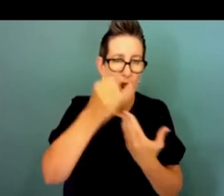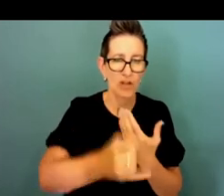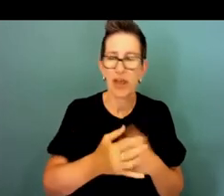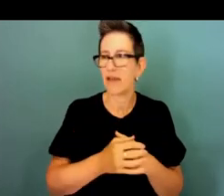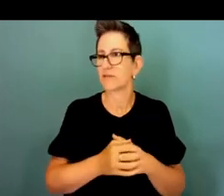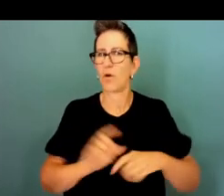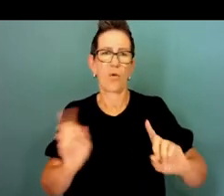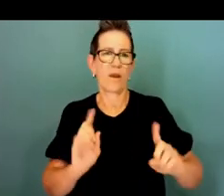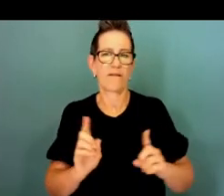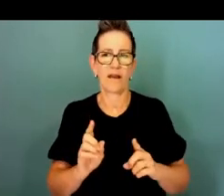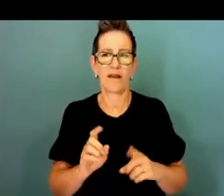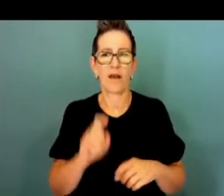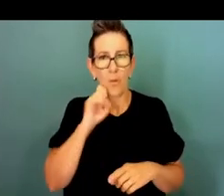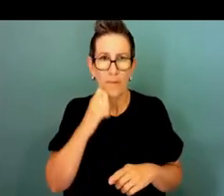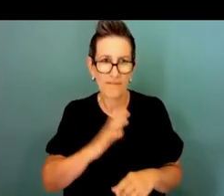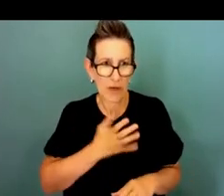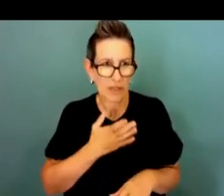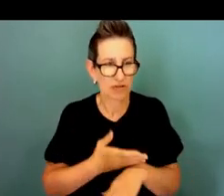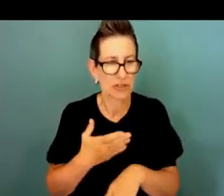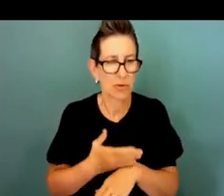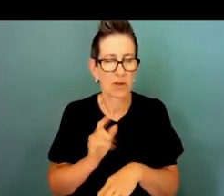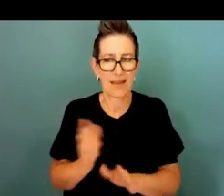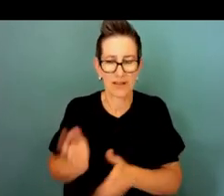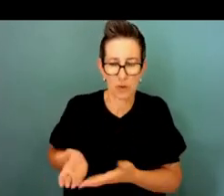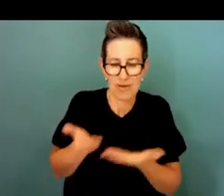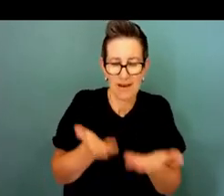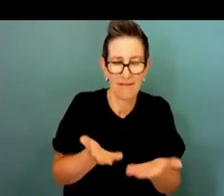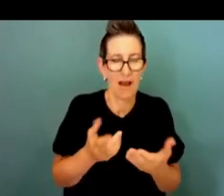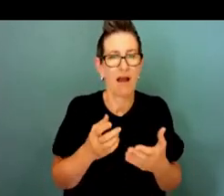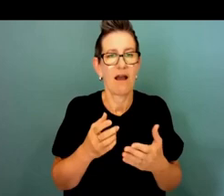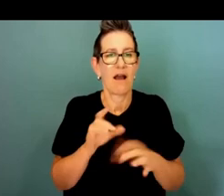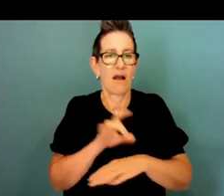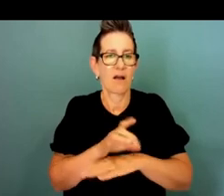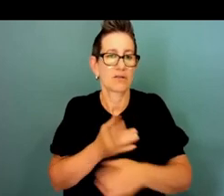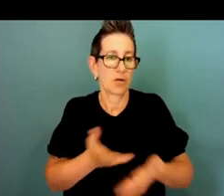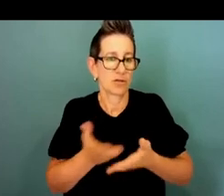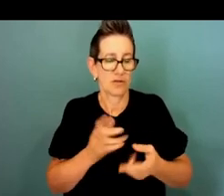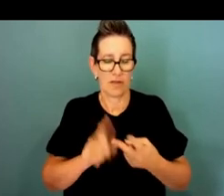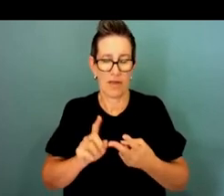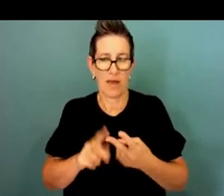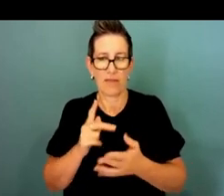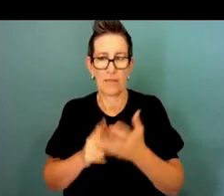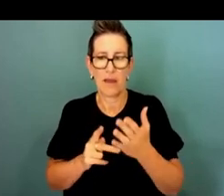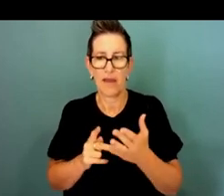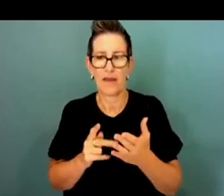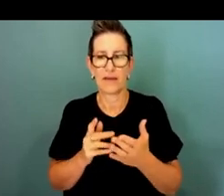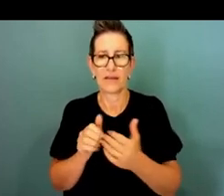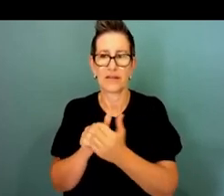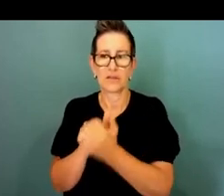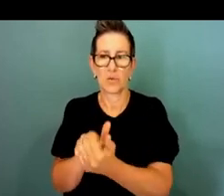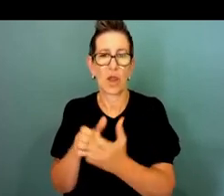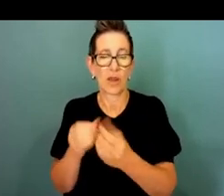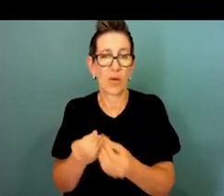really interesting work so that's the delivery of the consulting services the other component of it is actually working with the